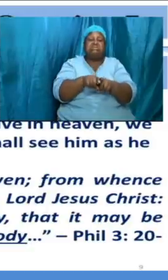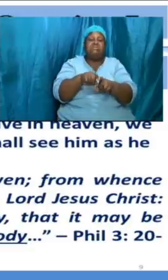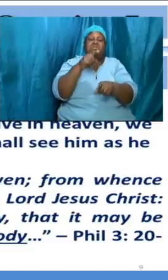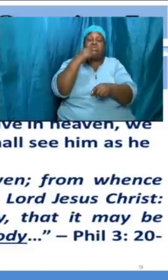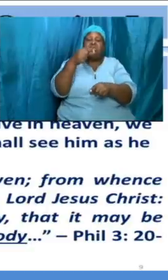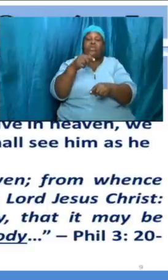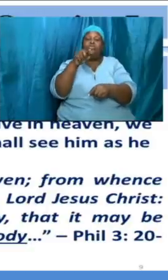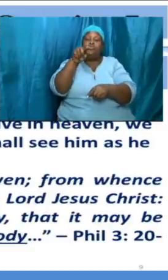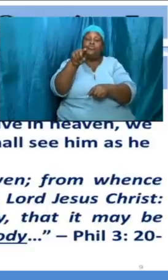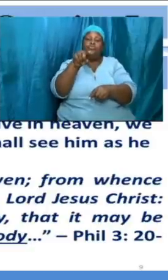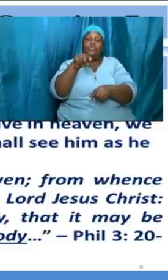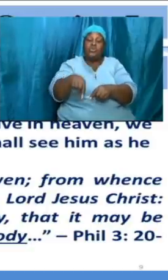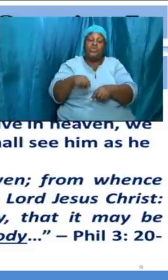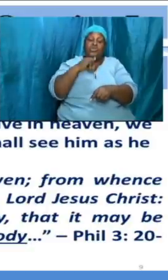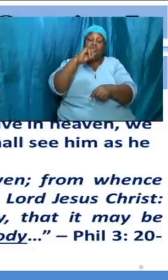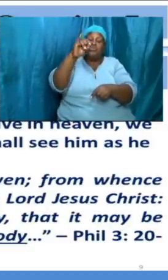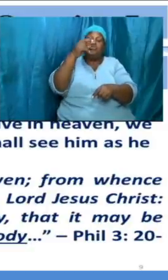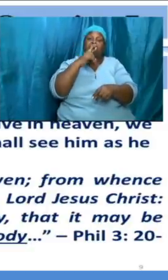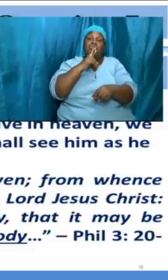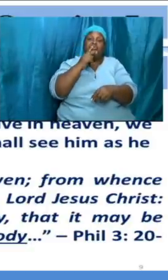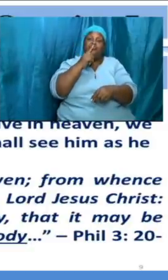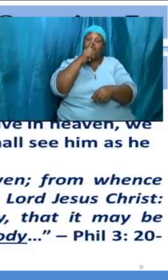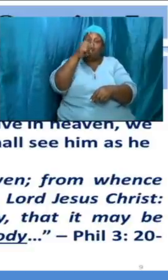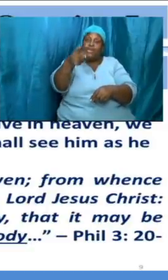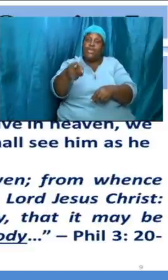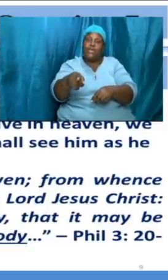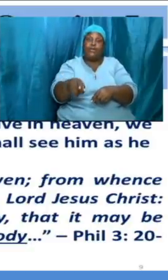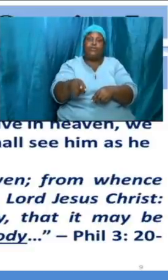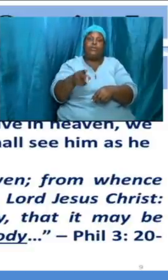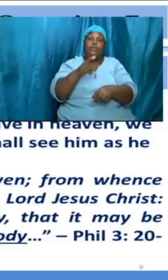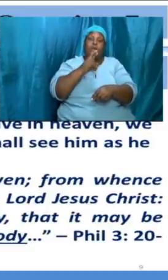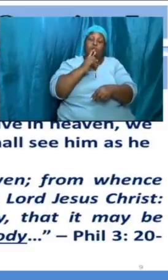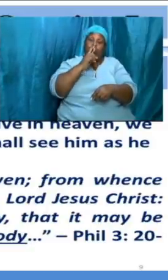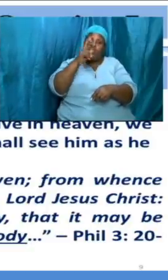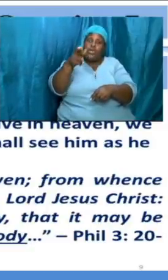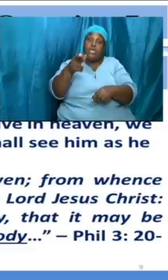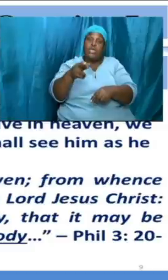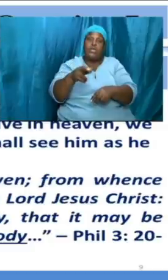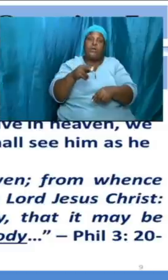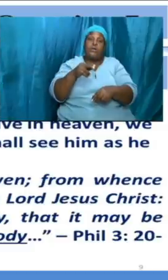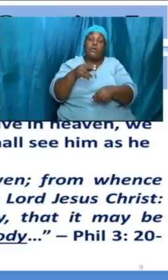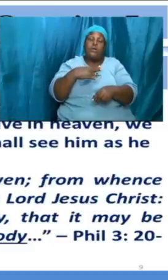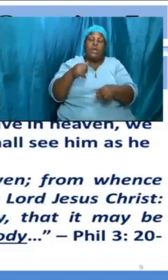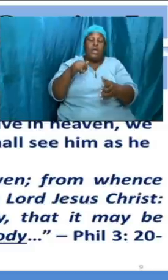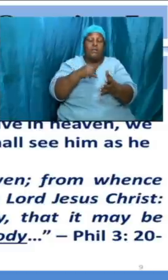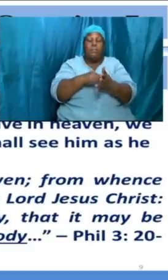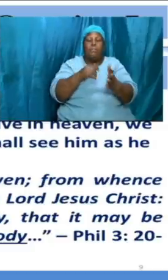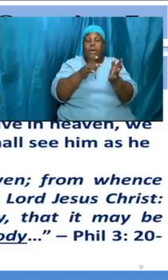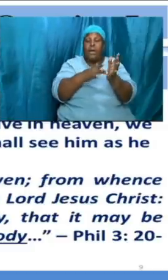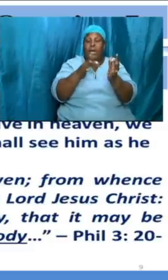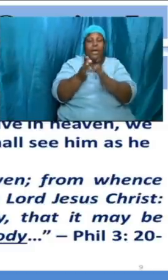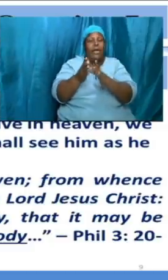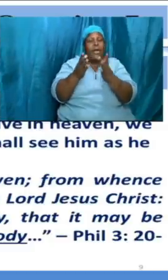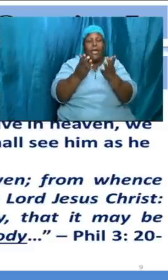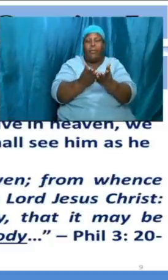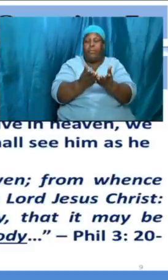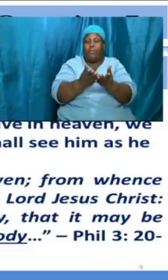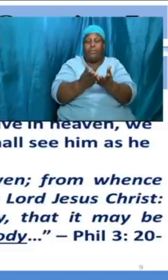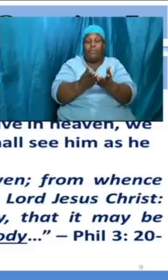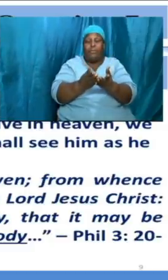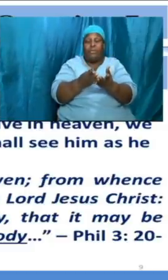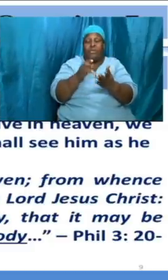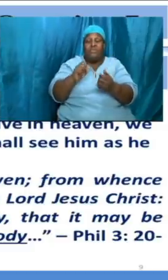bible and that this is real and that this is going to be the form the kind of body the